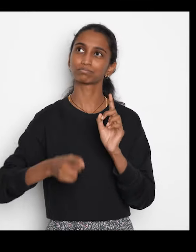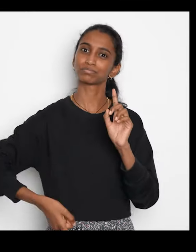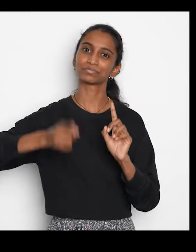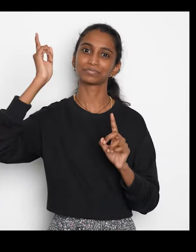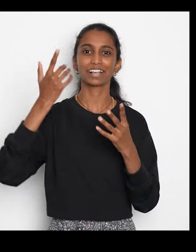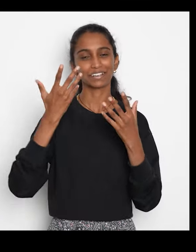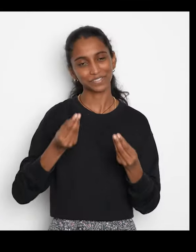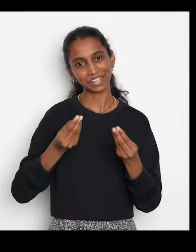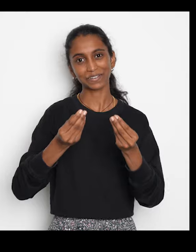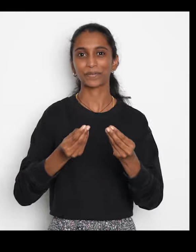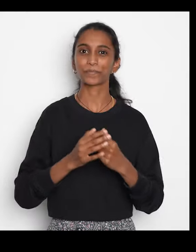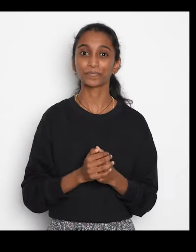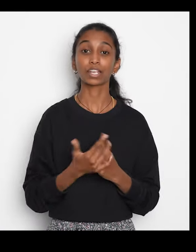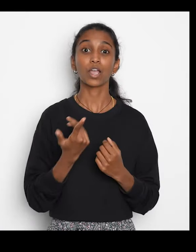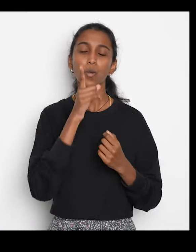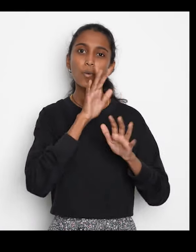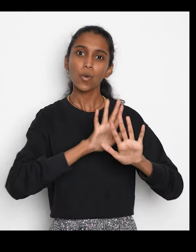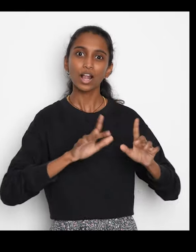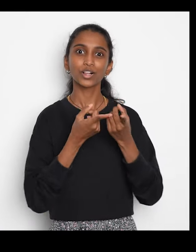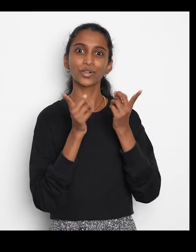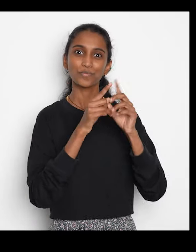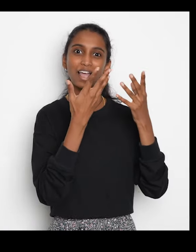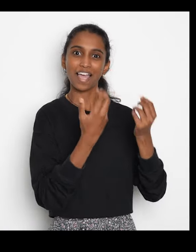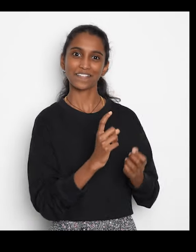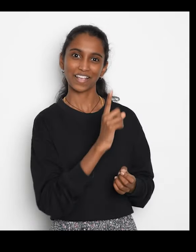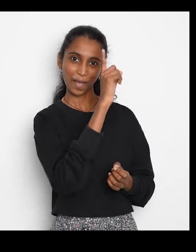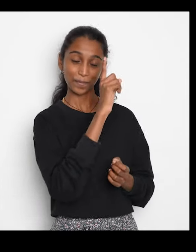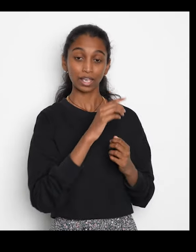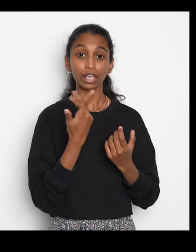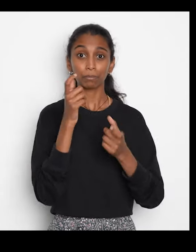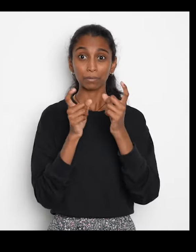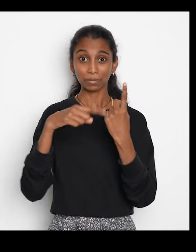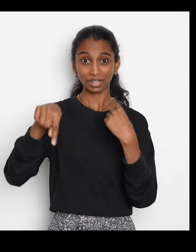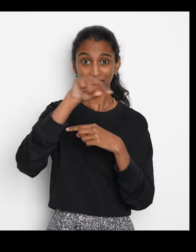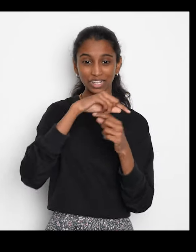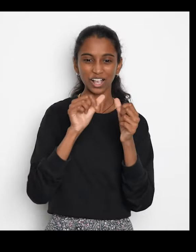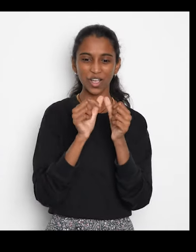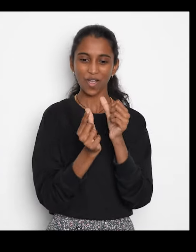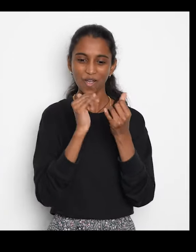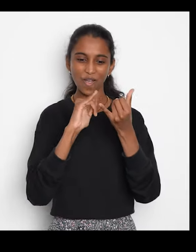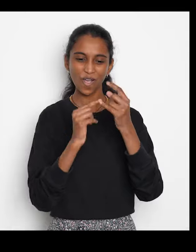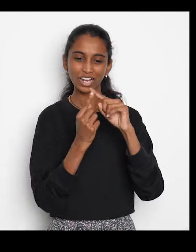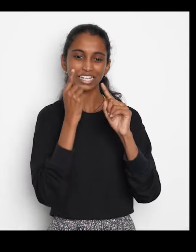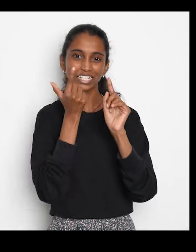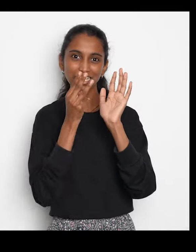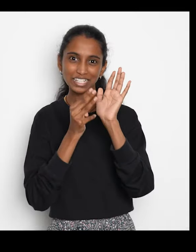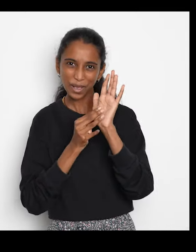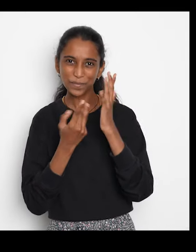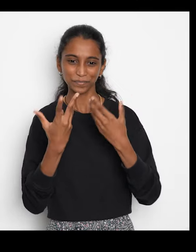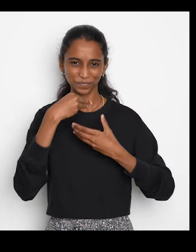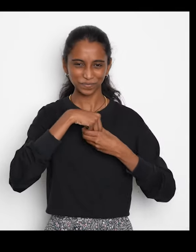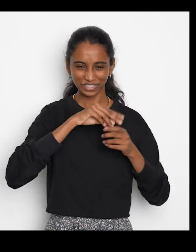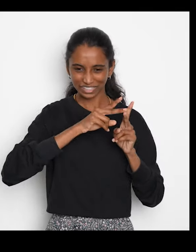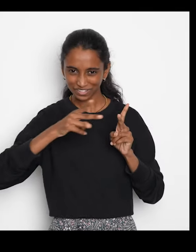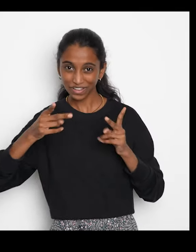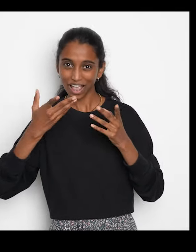we have a quiet room which is available for all this can be accessed by